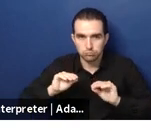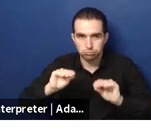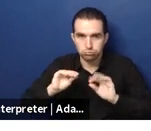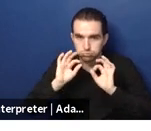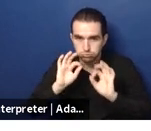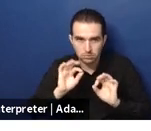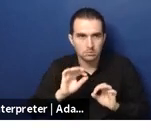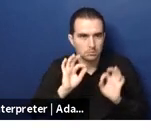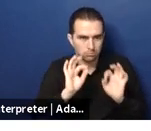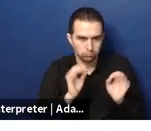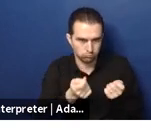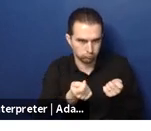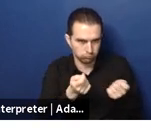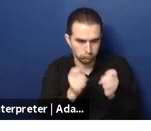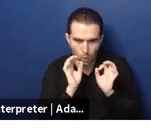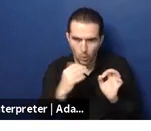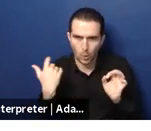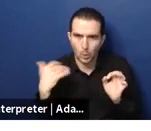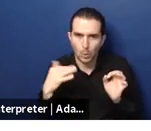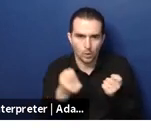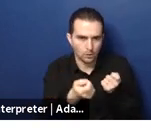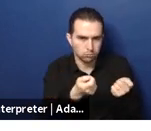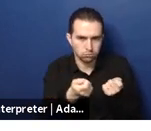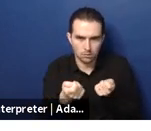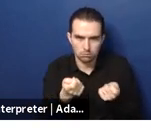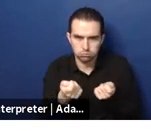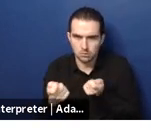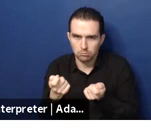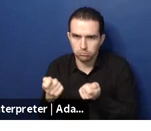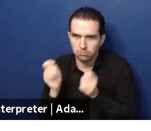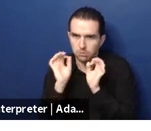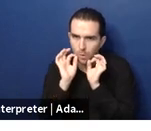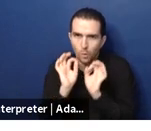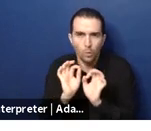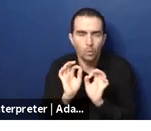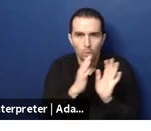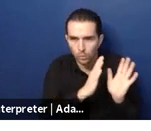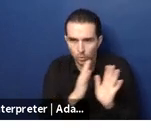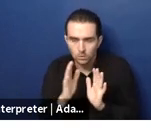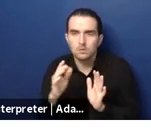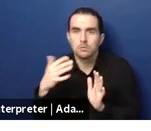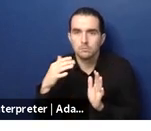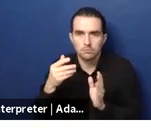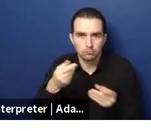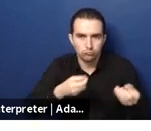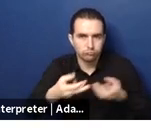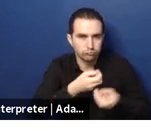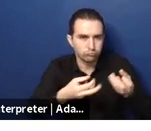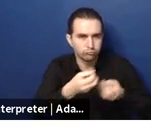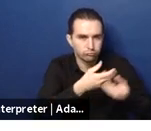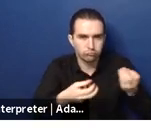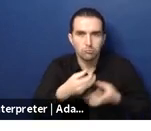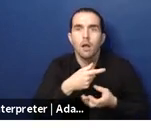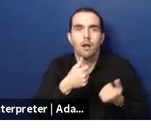range of activities from micro credit and livelihoods care and support health promotion preparedness and so